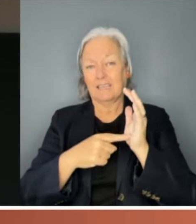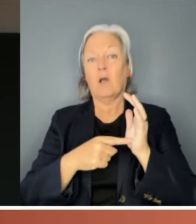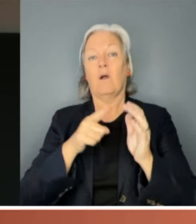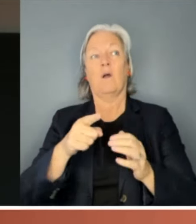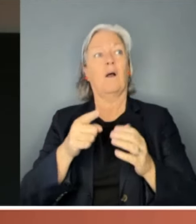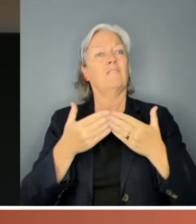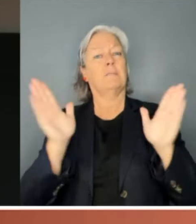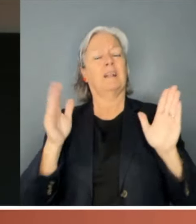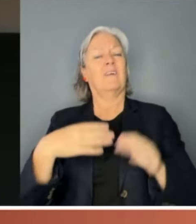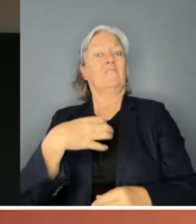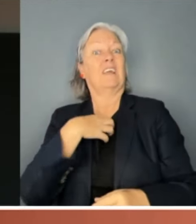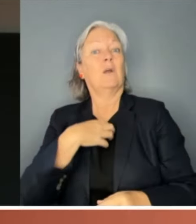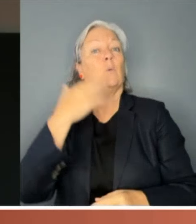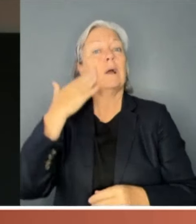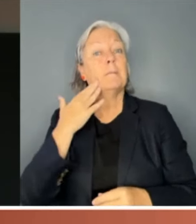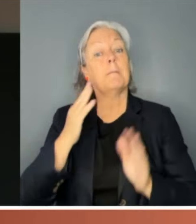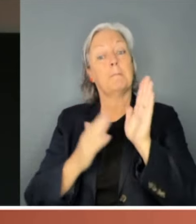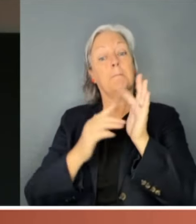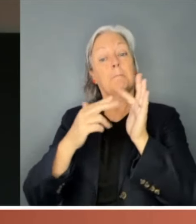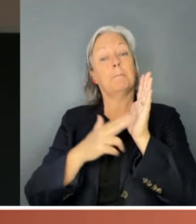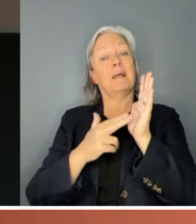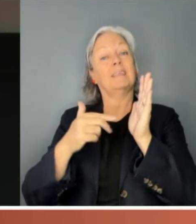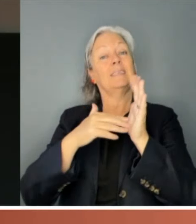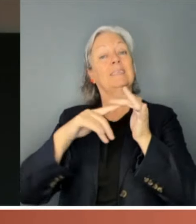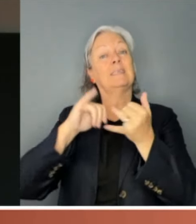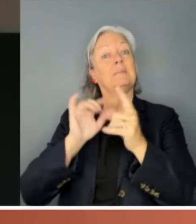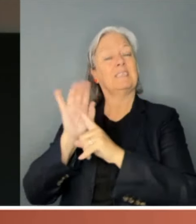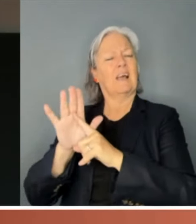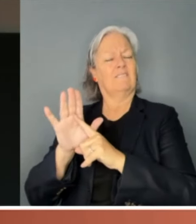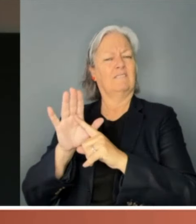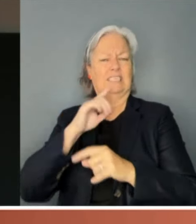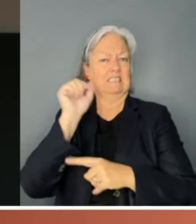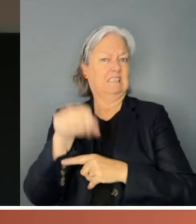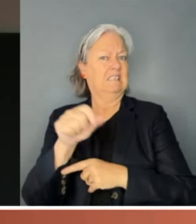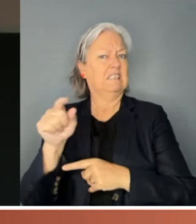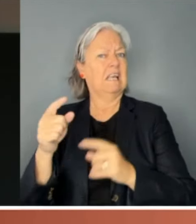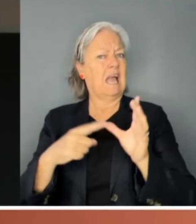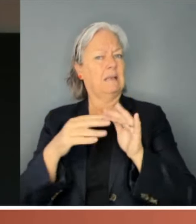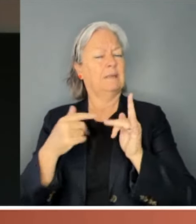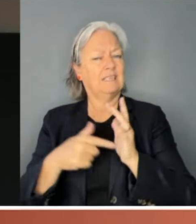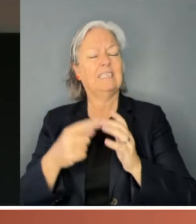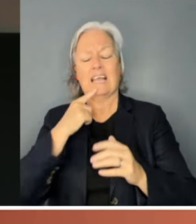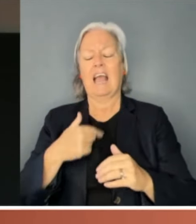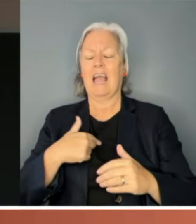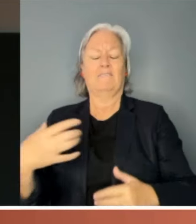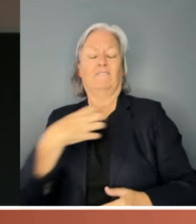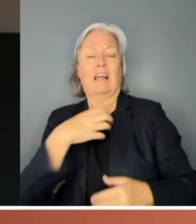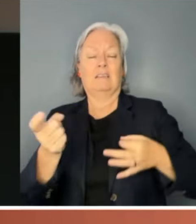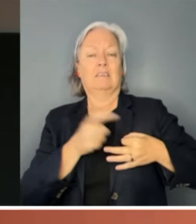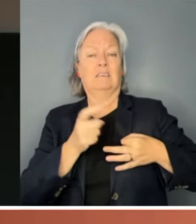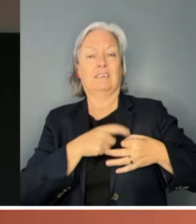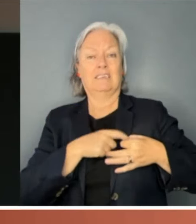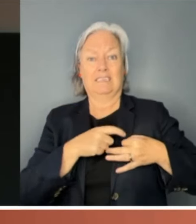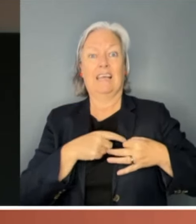did openly. I have never been so terrified in my life as I am at this present moment,